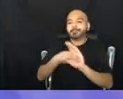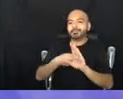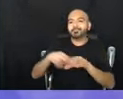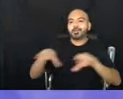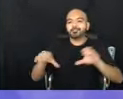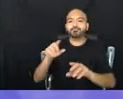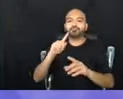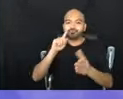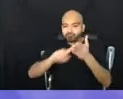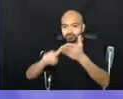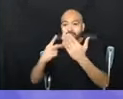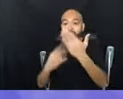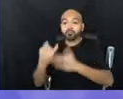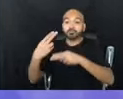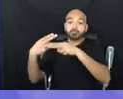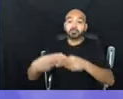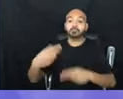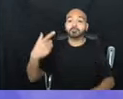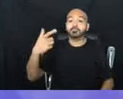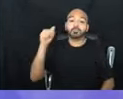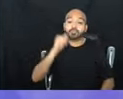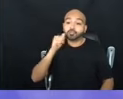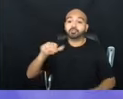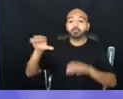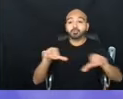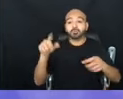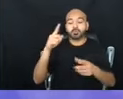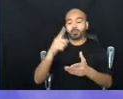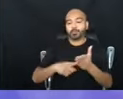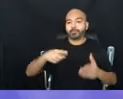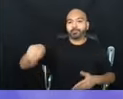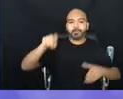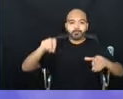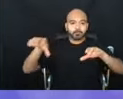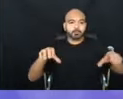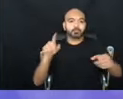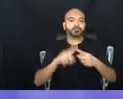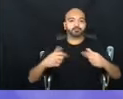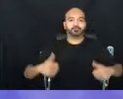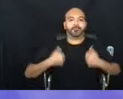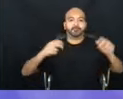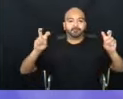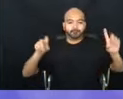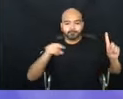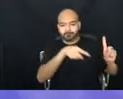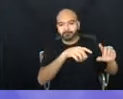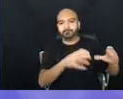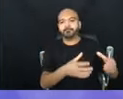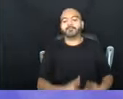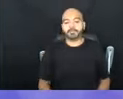project called Girls Do What They Have to Do to Survive. And one of the things that,